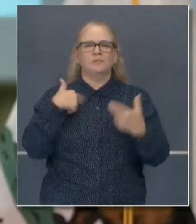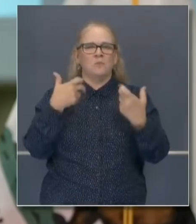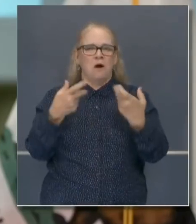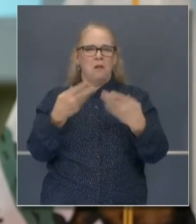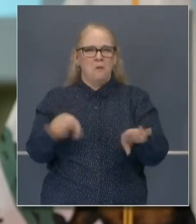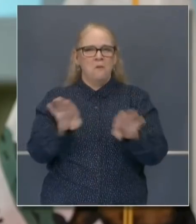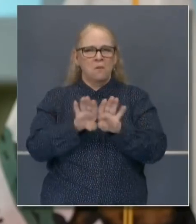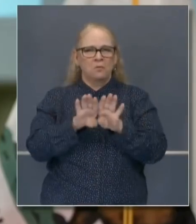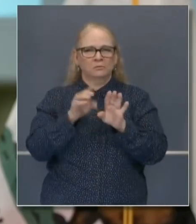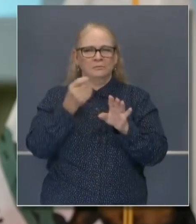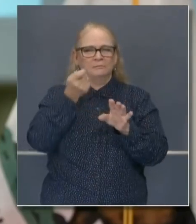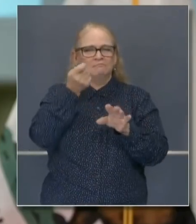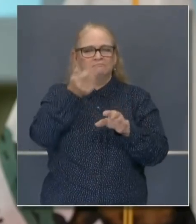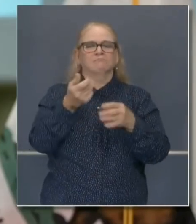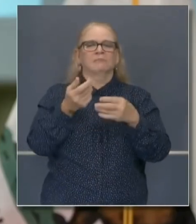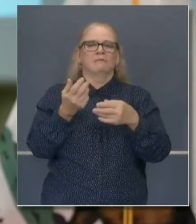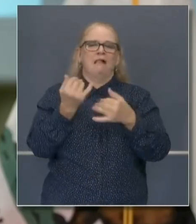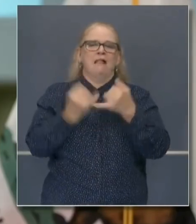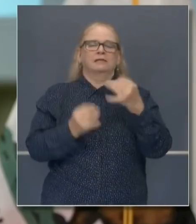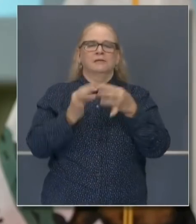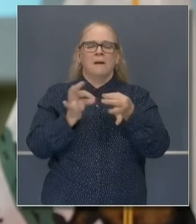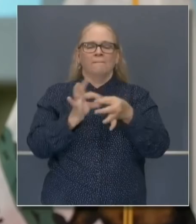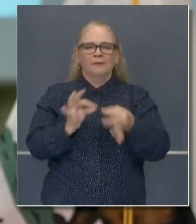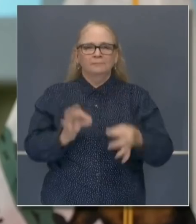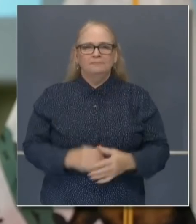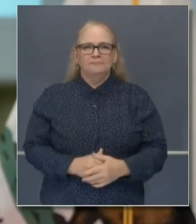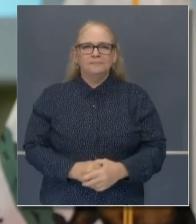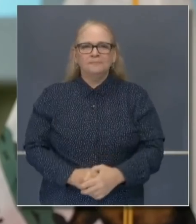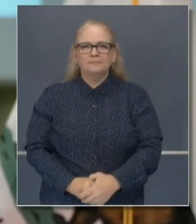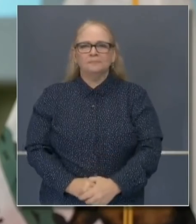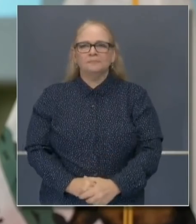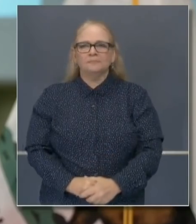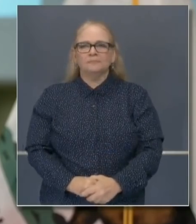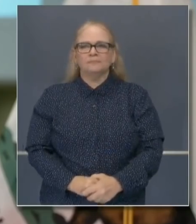I want to say something about being a first.